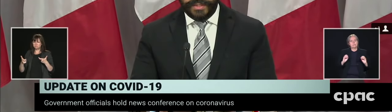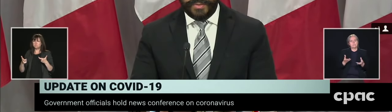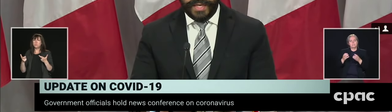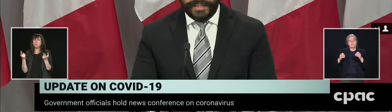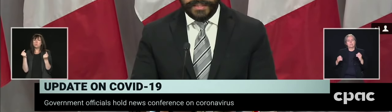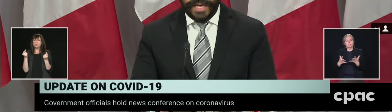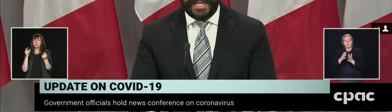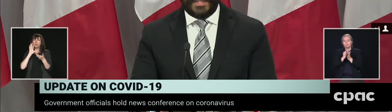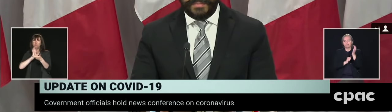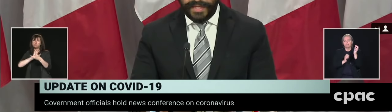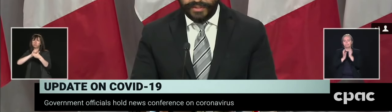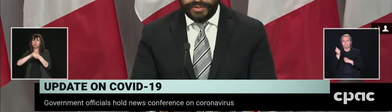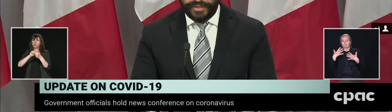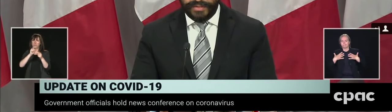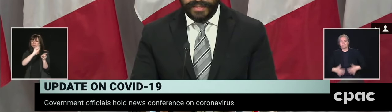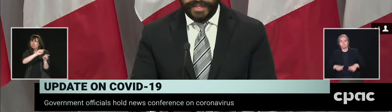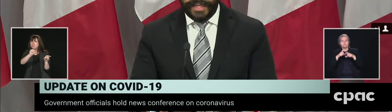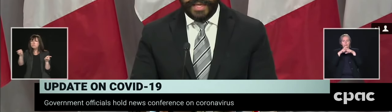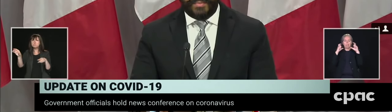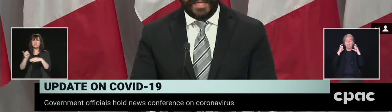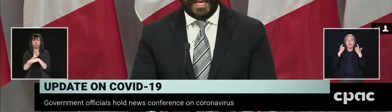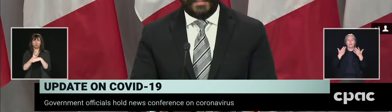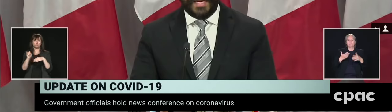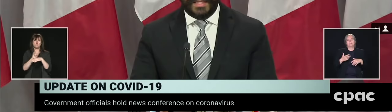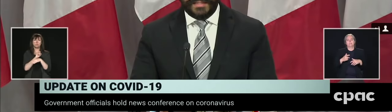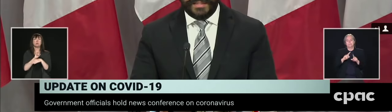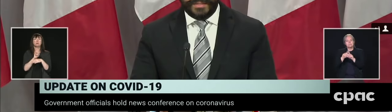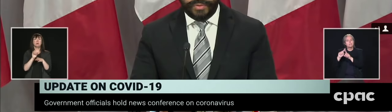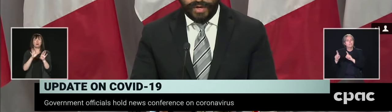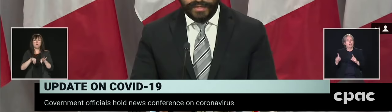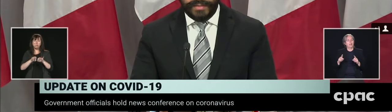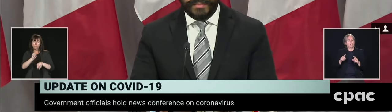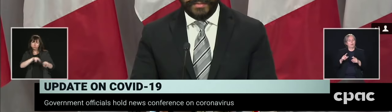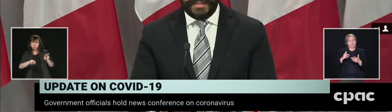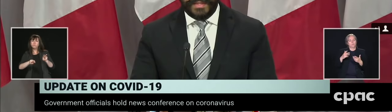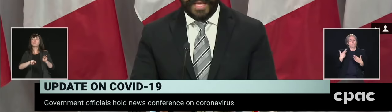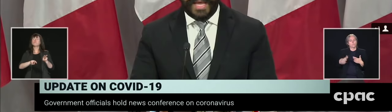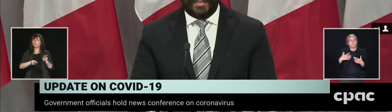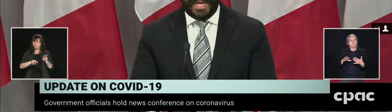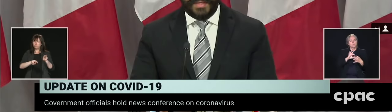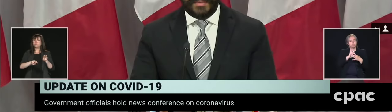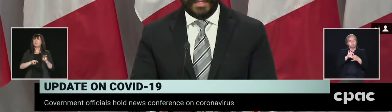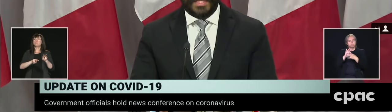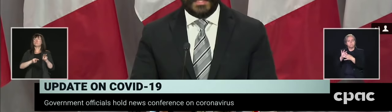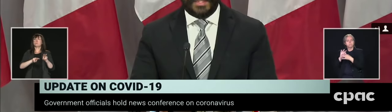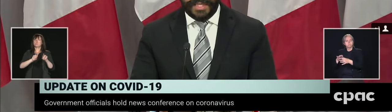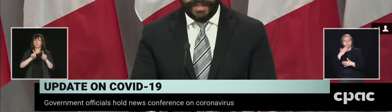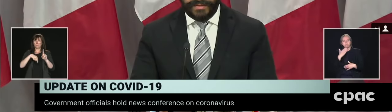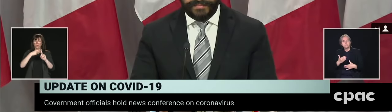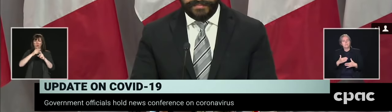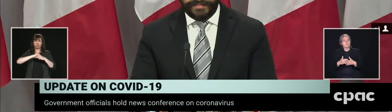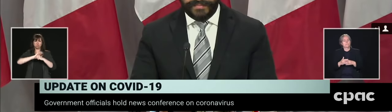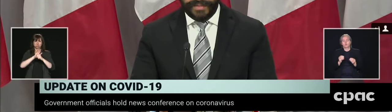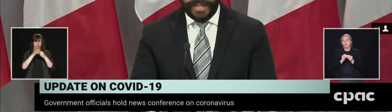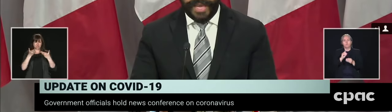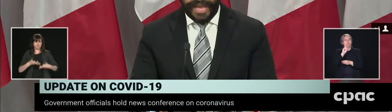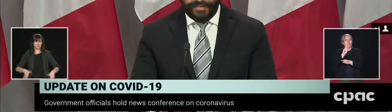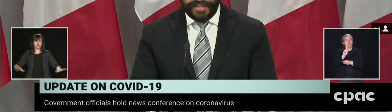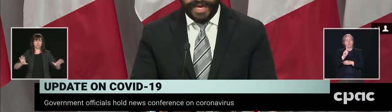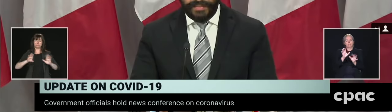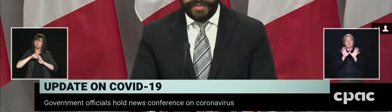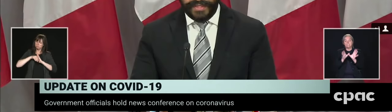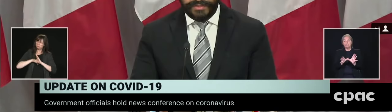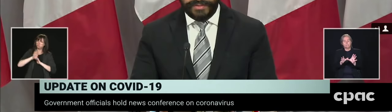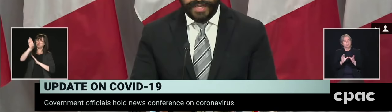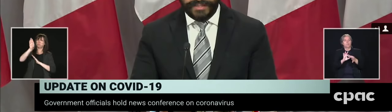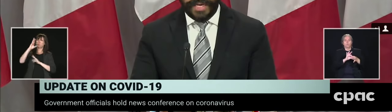to understand and to make sure that we come out of this stronger and we come out of this together. And